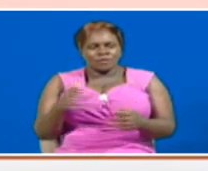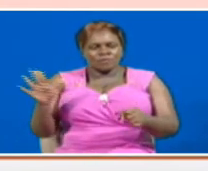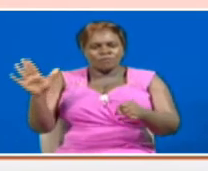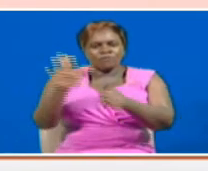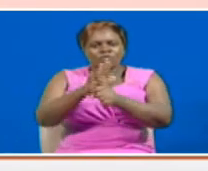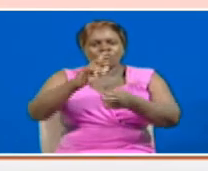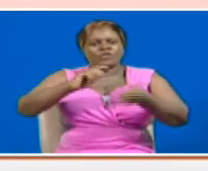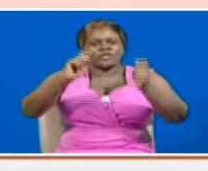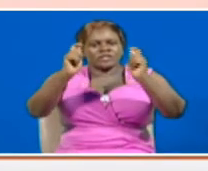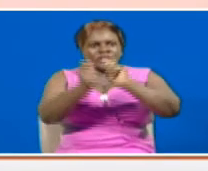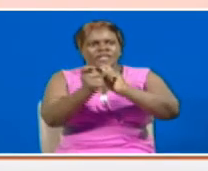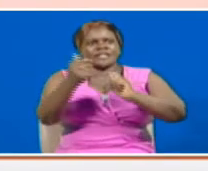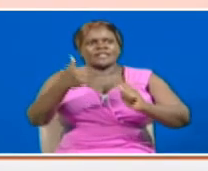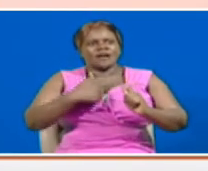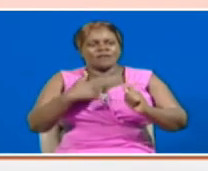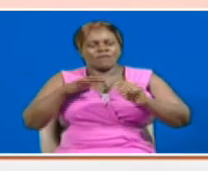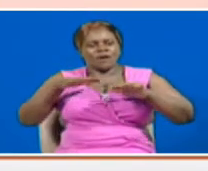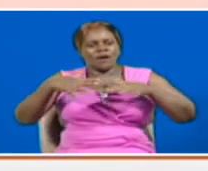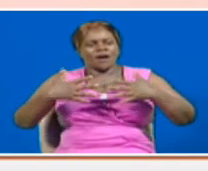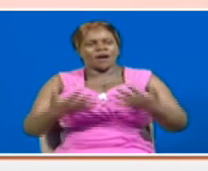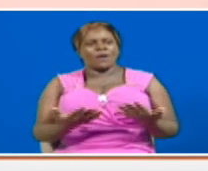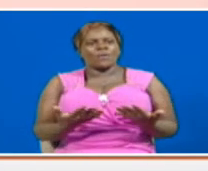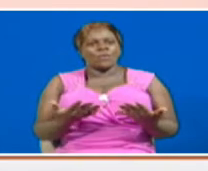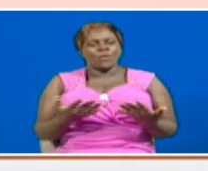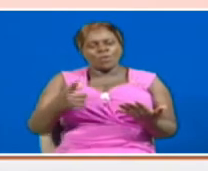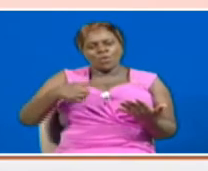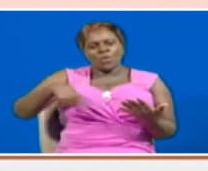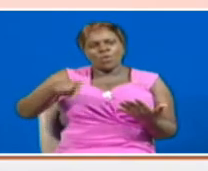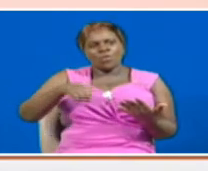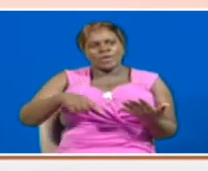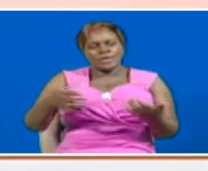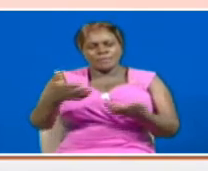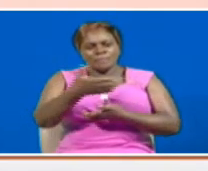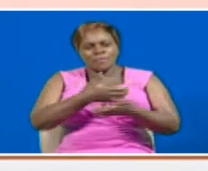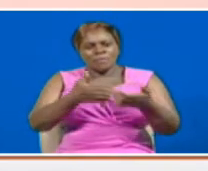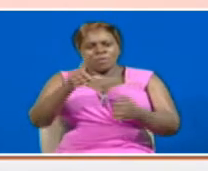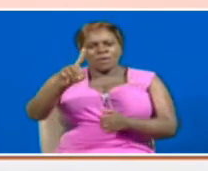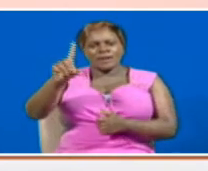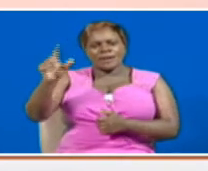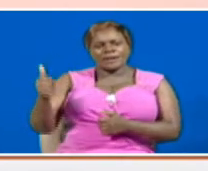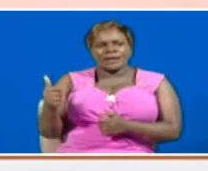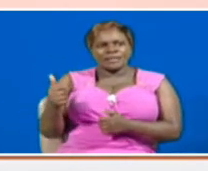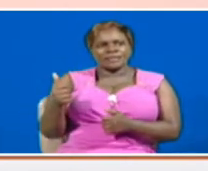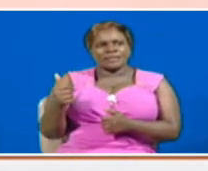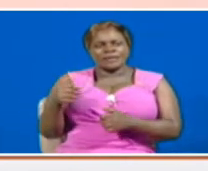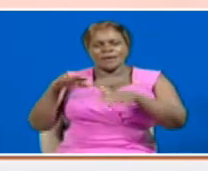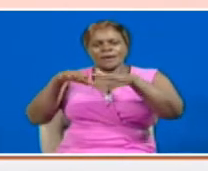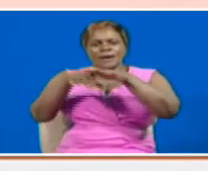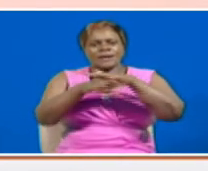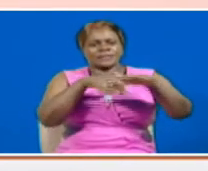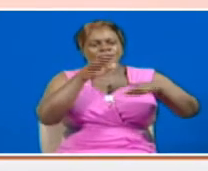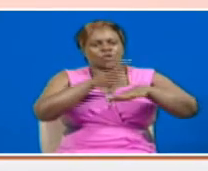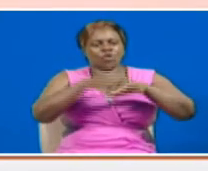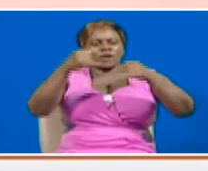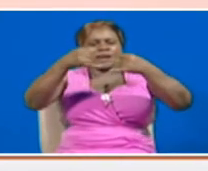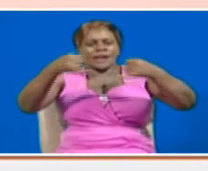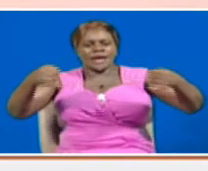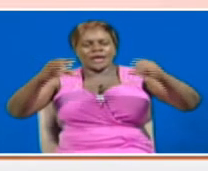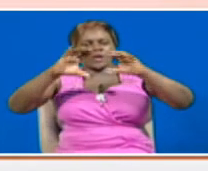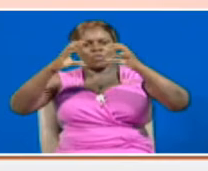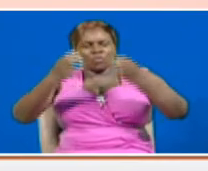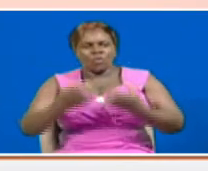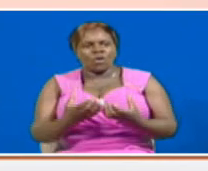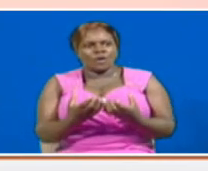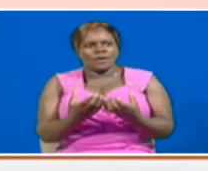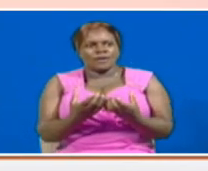transformation in the way in which we will interact with each other and access the online world as these new